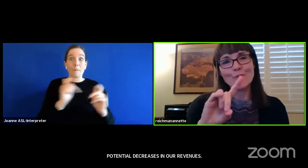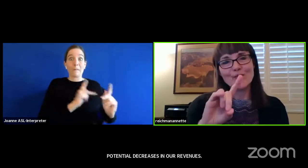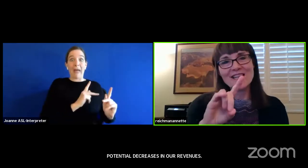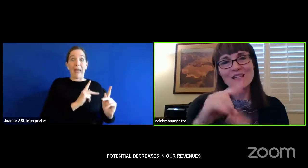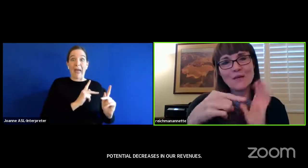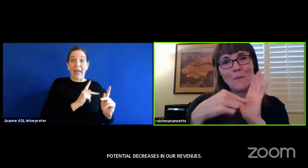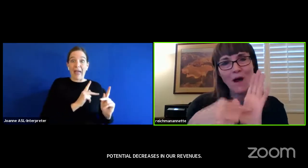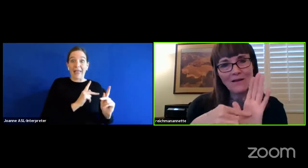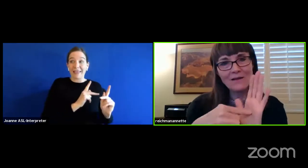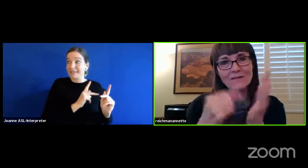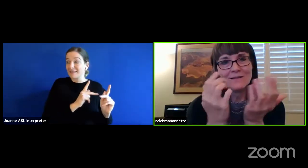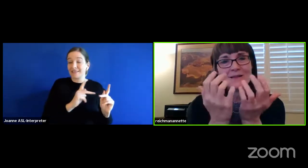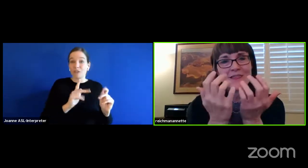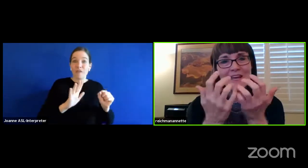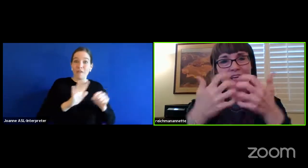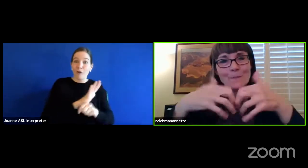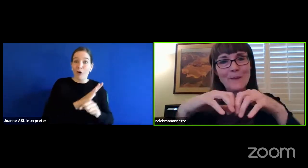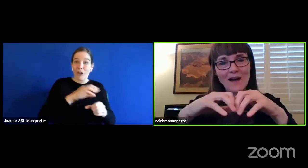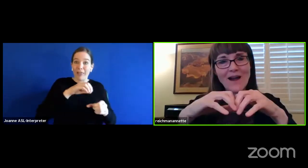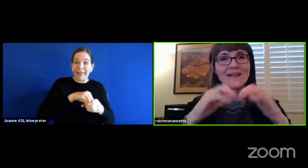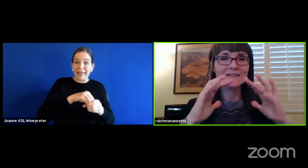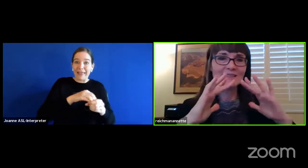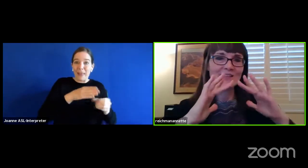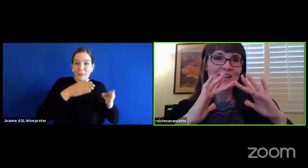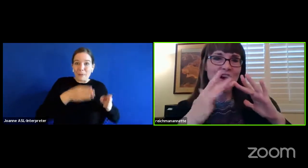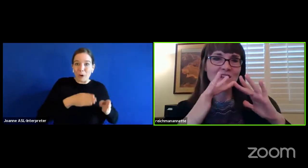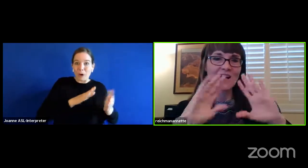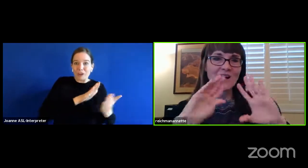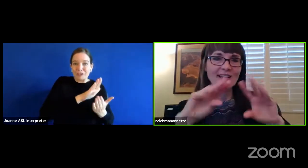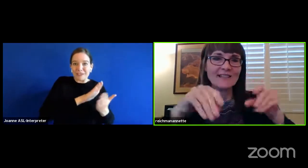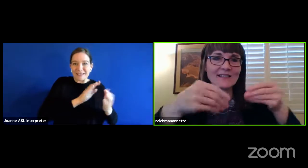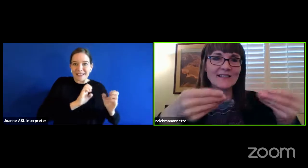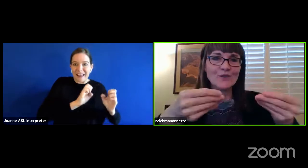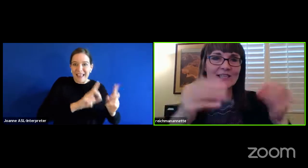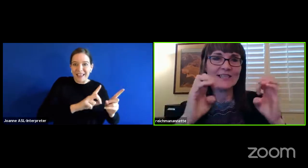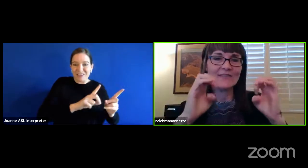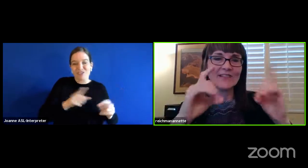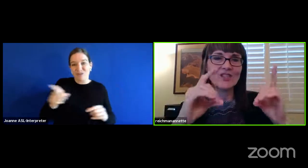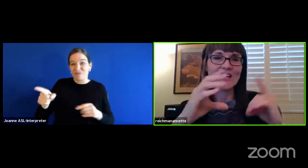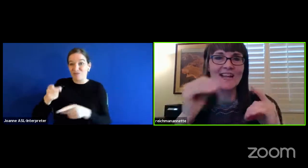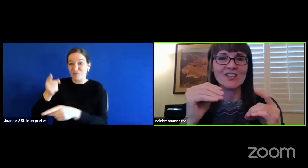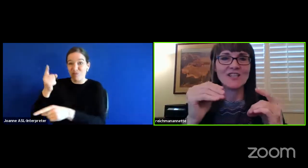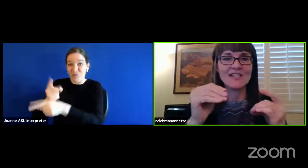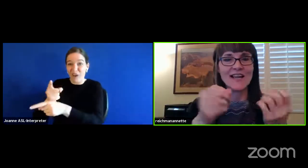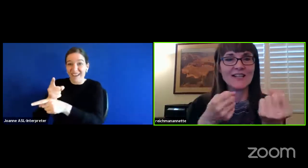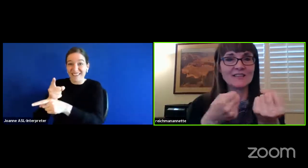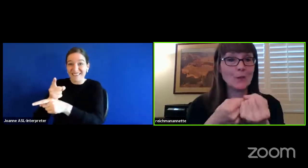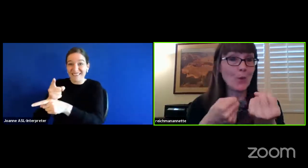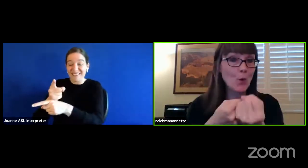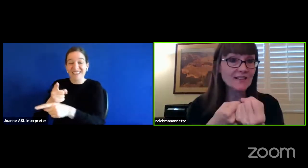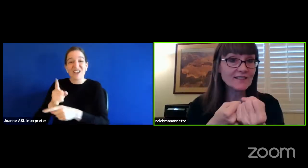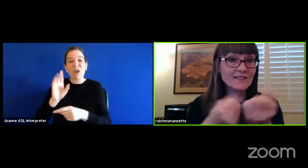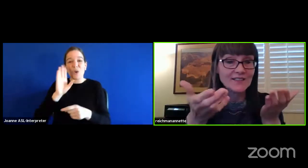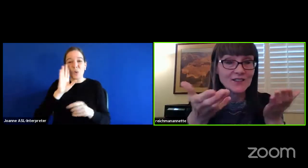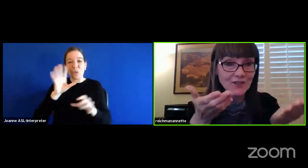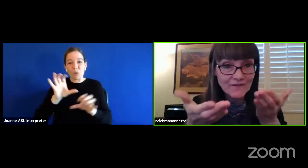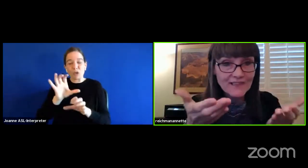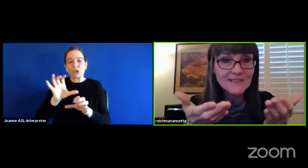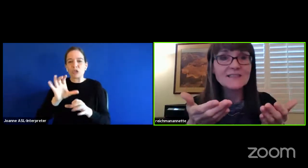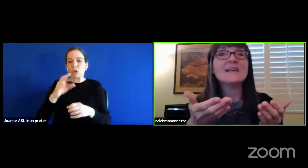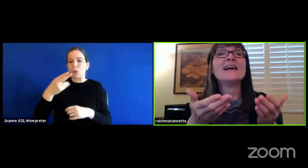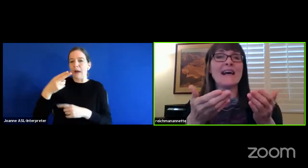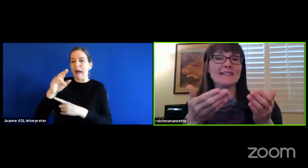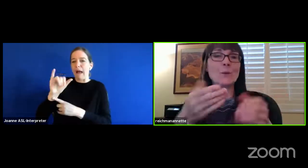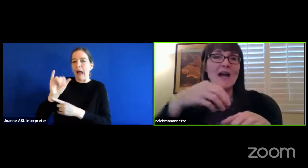hybrid model that combines the online delivery of education and supports and